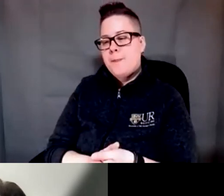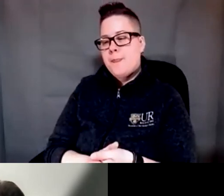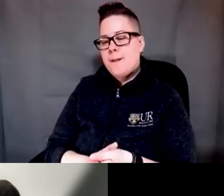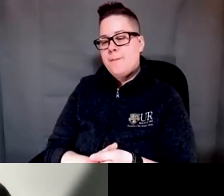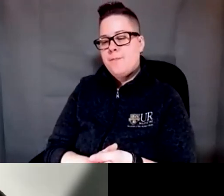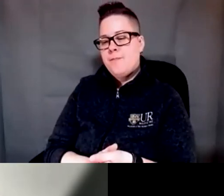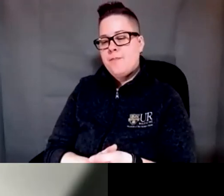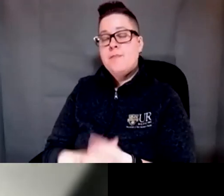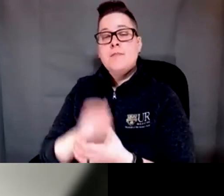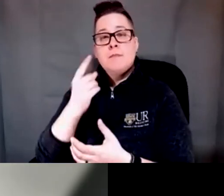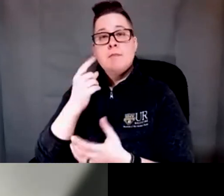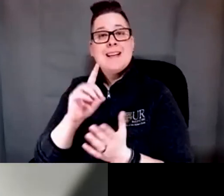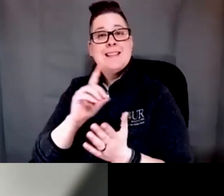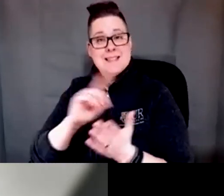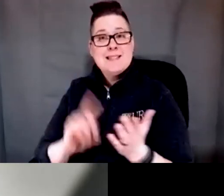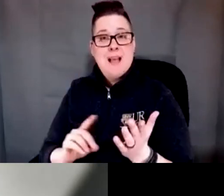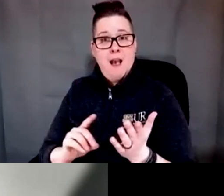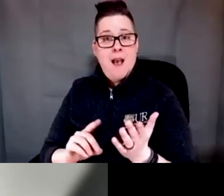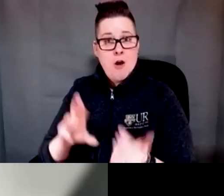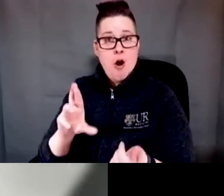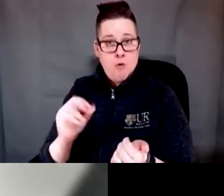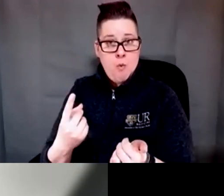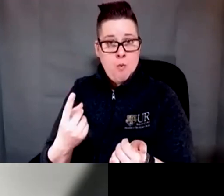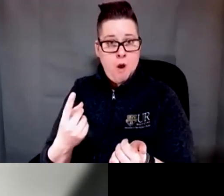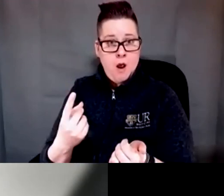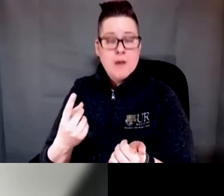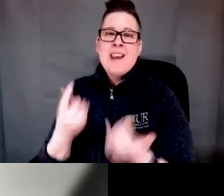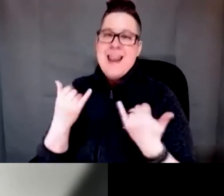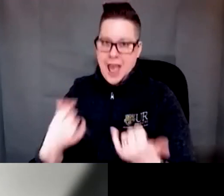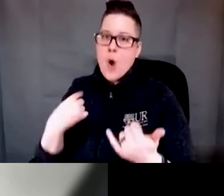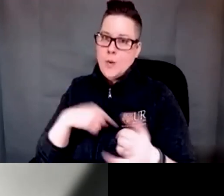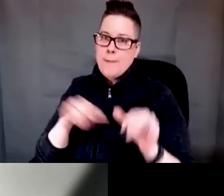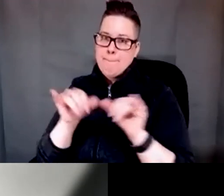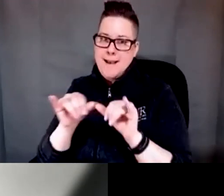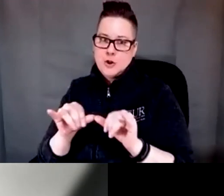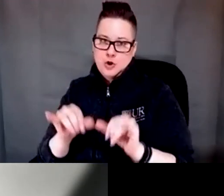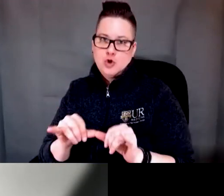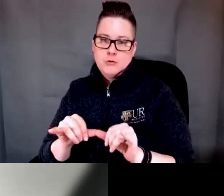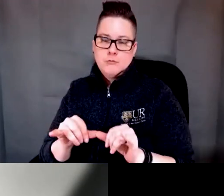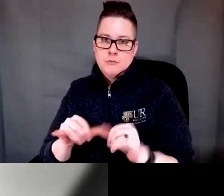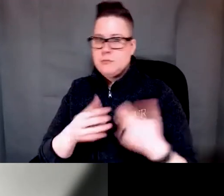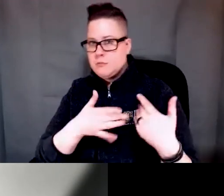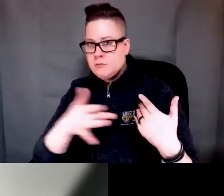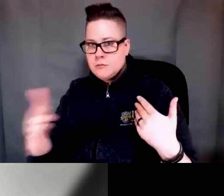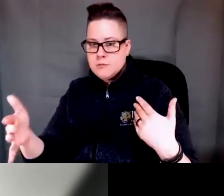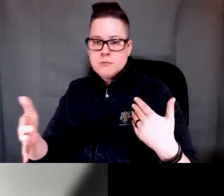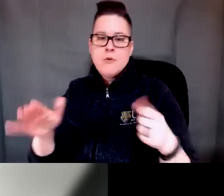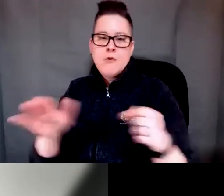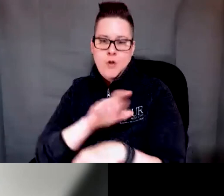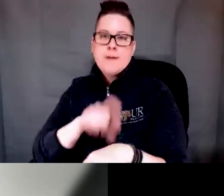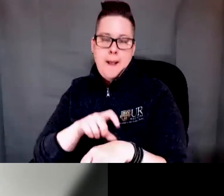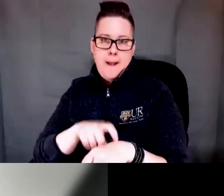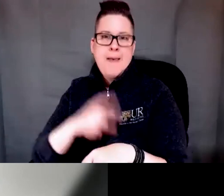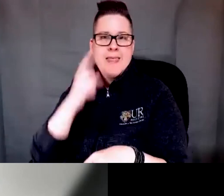design of the R01 we are doing that we're measuring them throughout so I think we're measuring them at